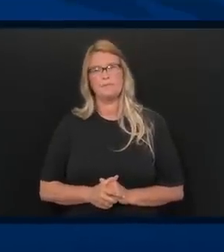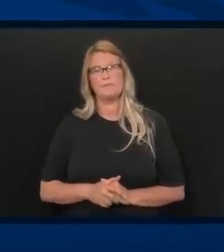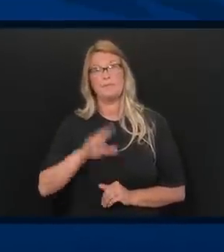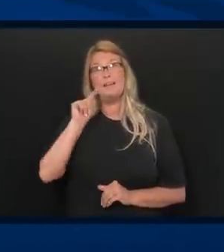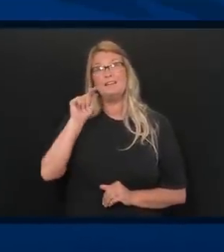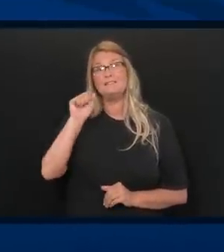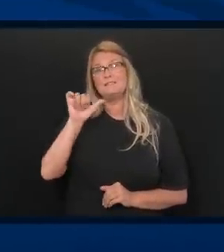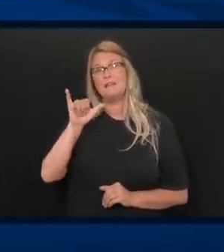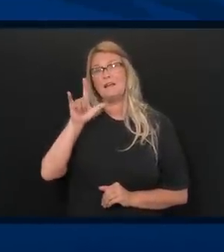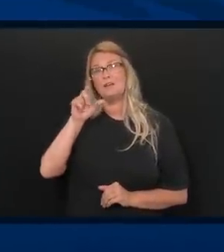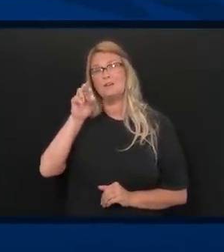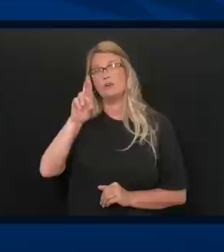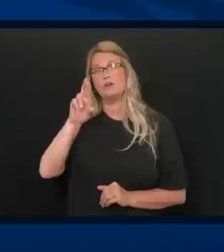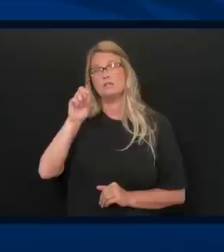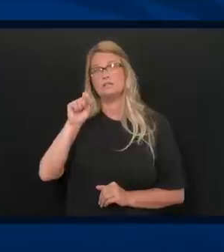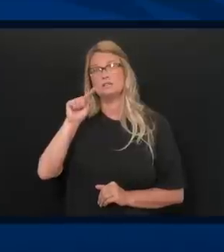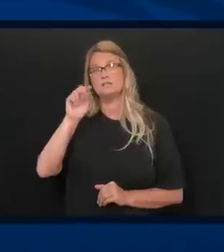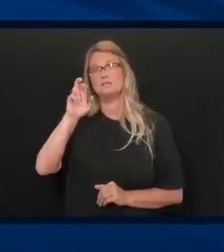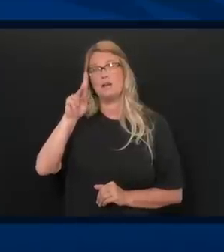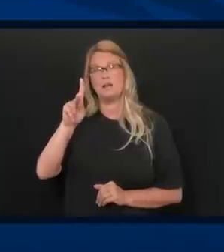Taylor Stuck with the Herald Dispatch.